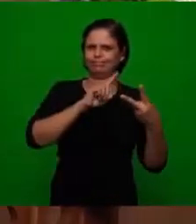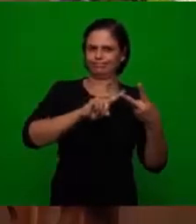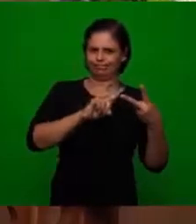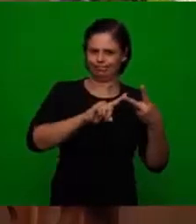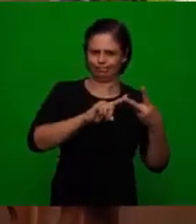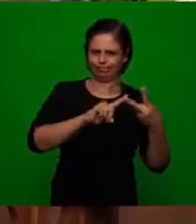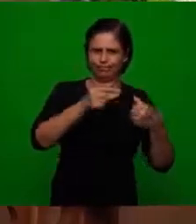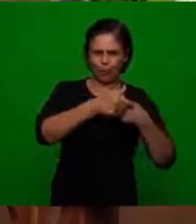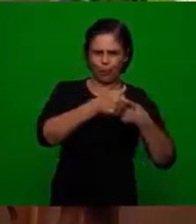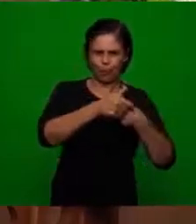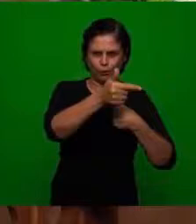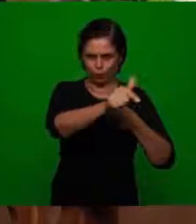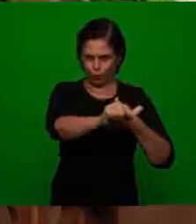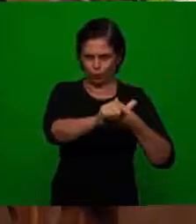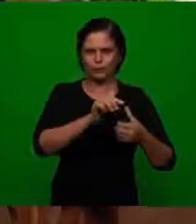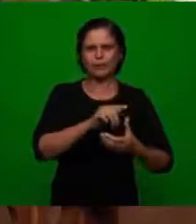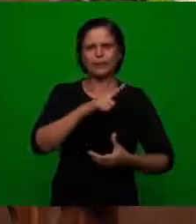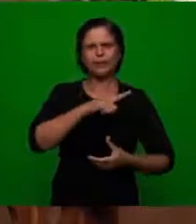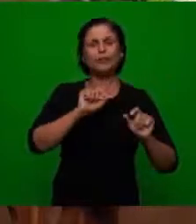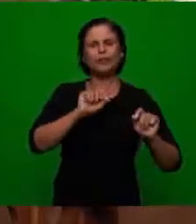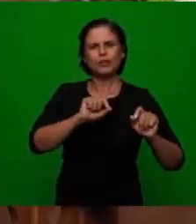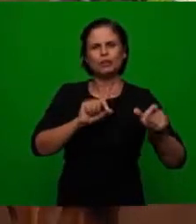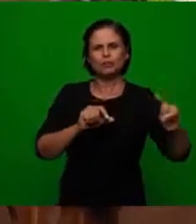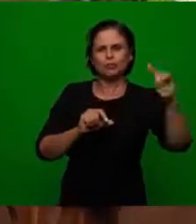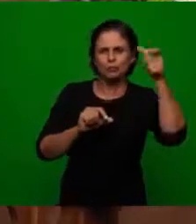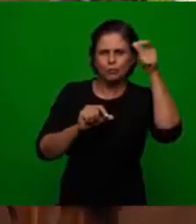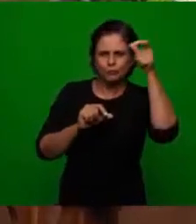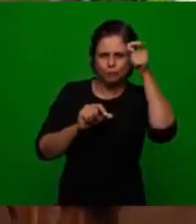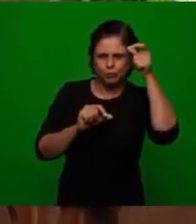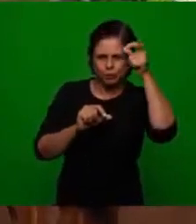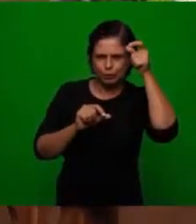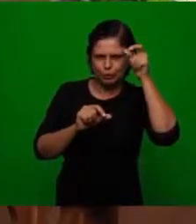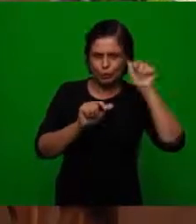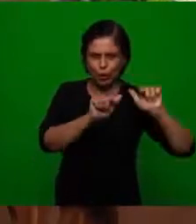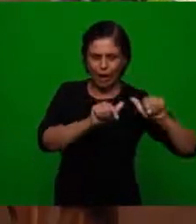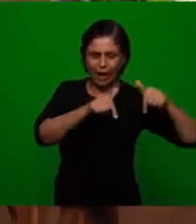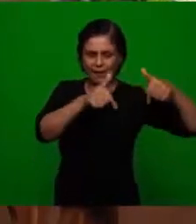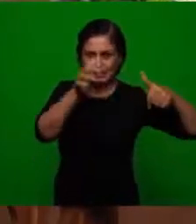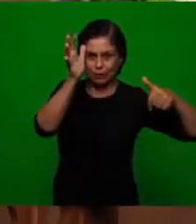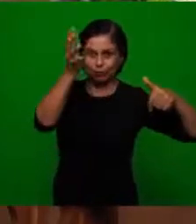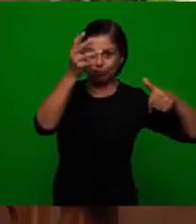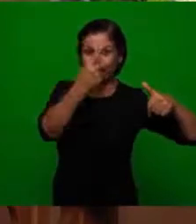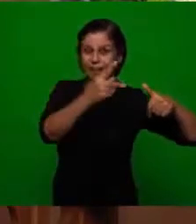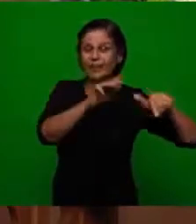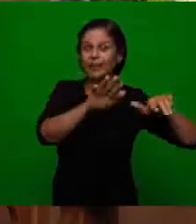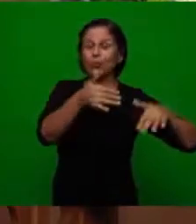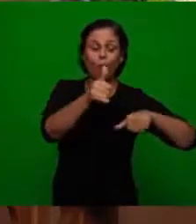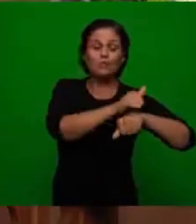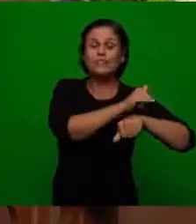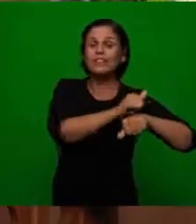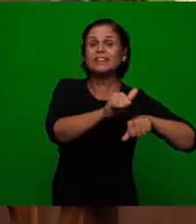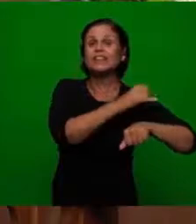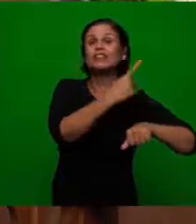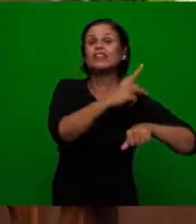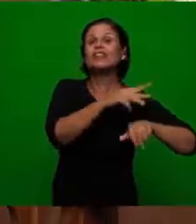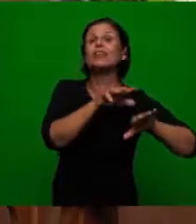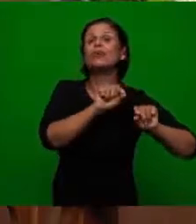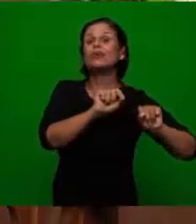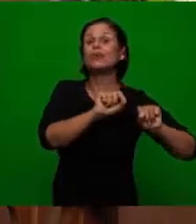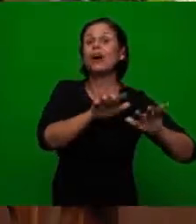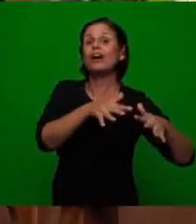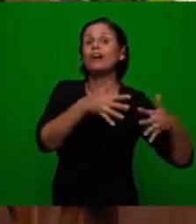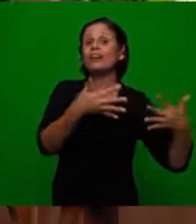moment, the action of the enemy, the enemy of our souls, was to